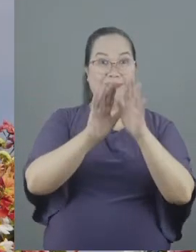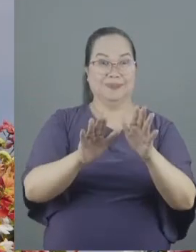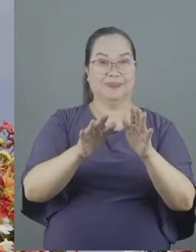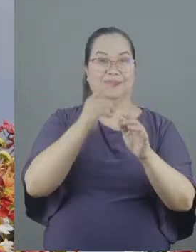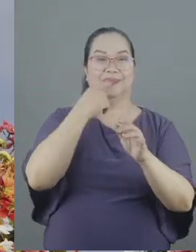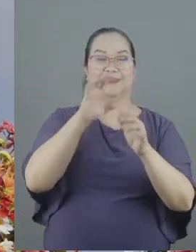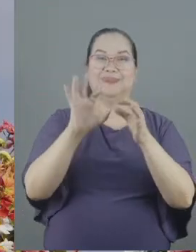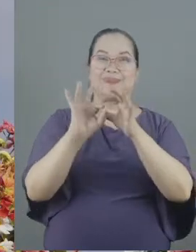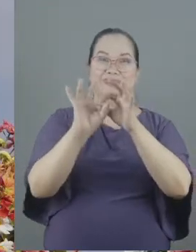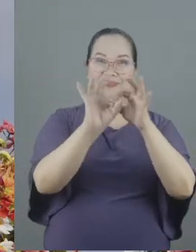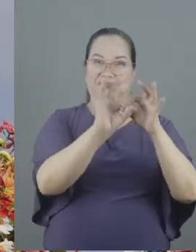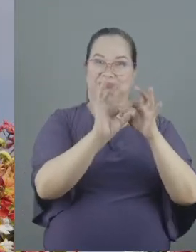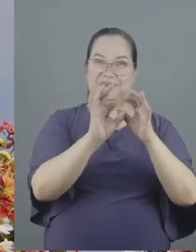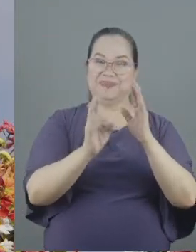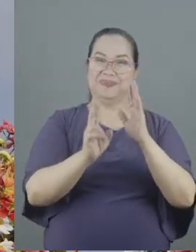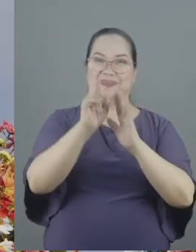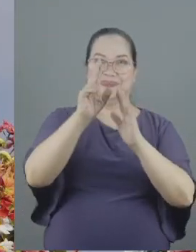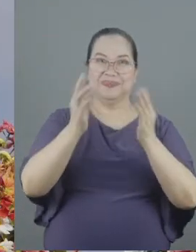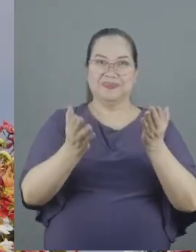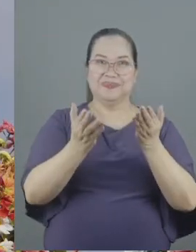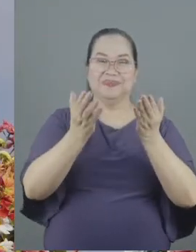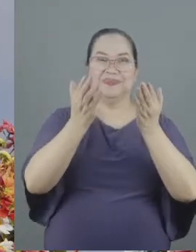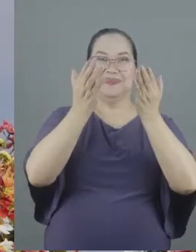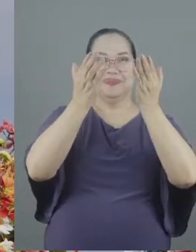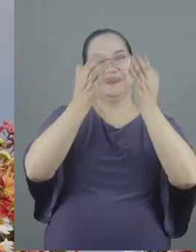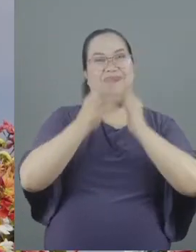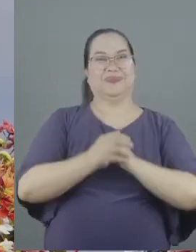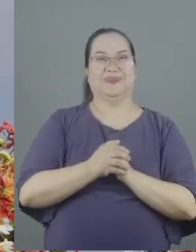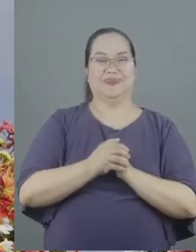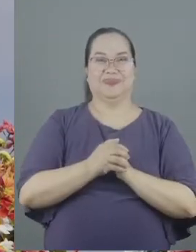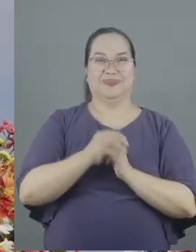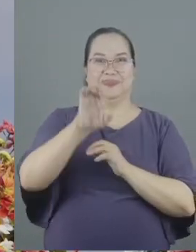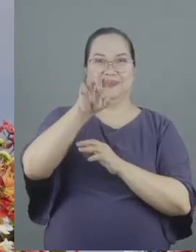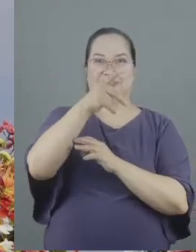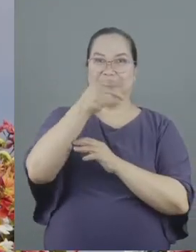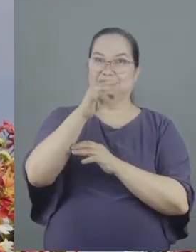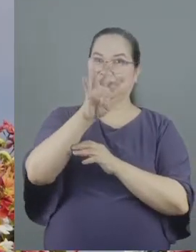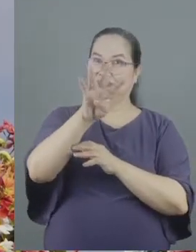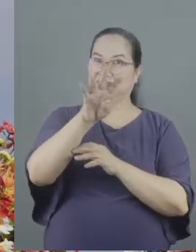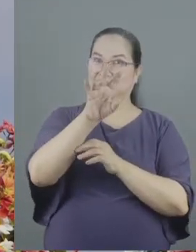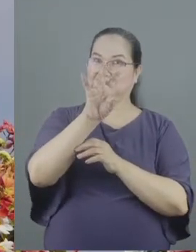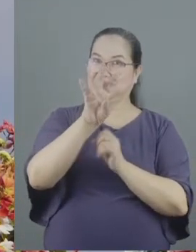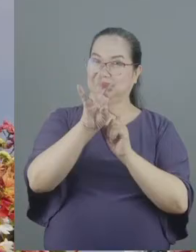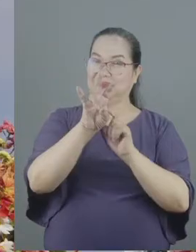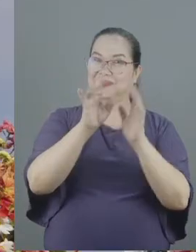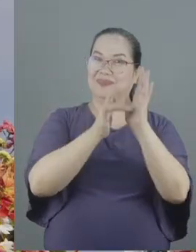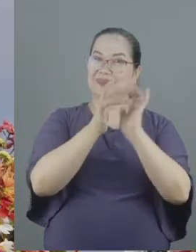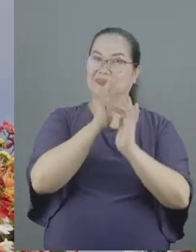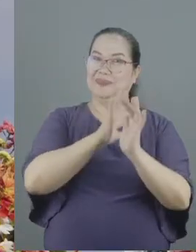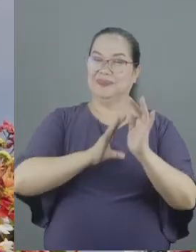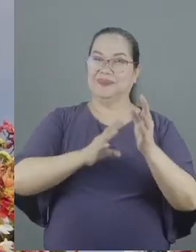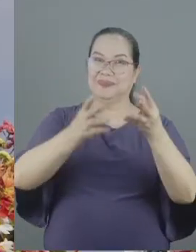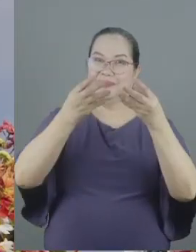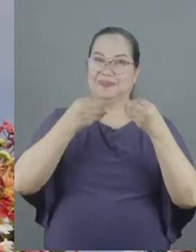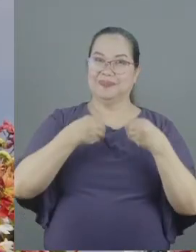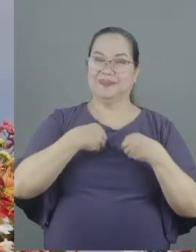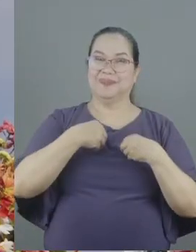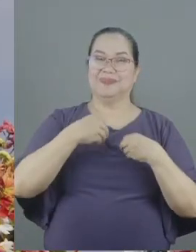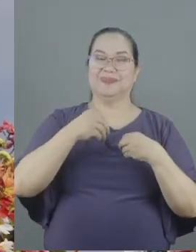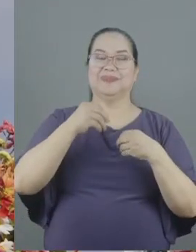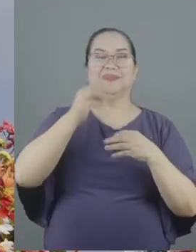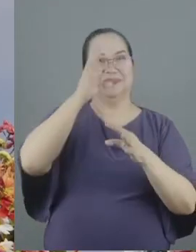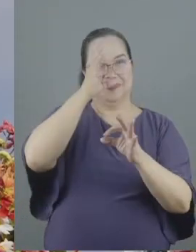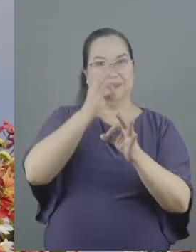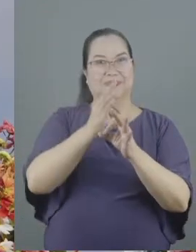mutual up building edification in Ephesians 4 7 we are told that Christ gives us a measure of faith a gift